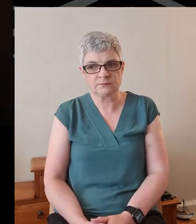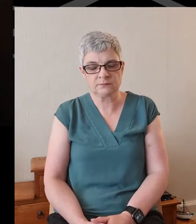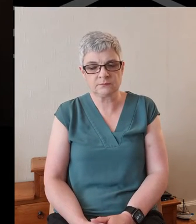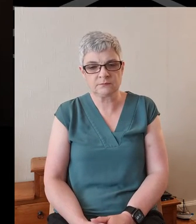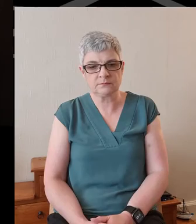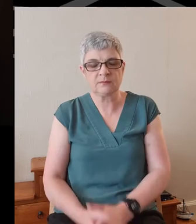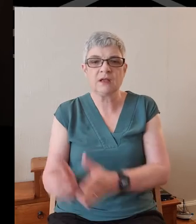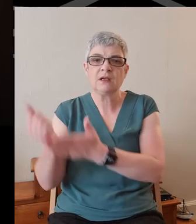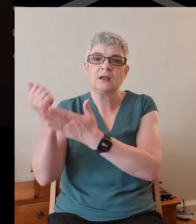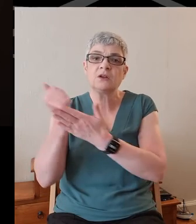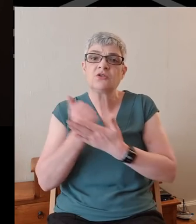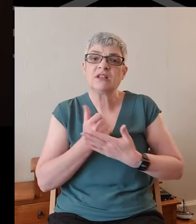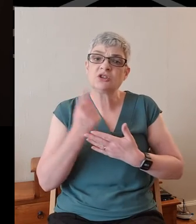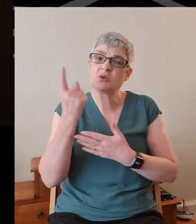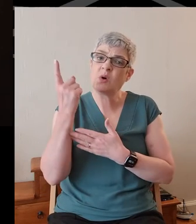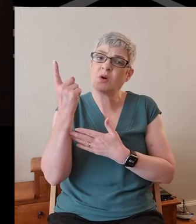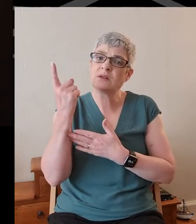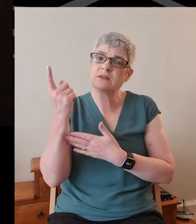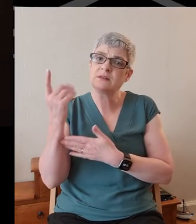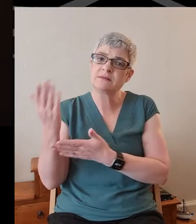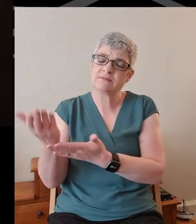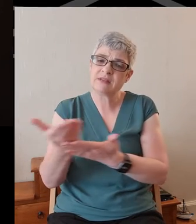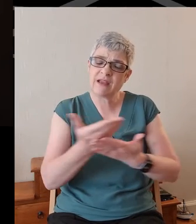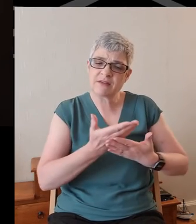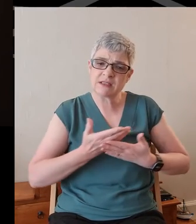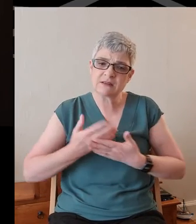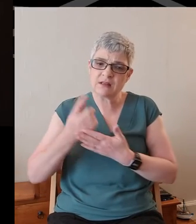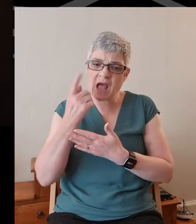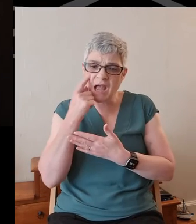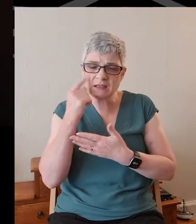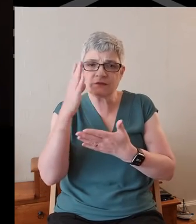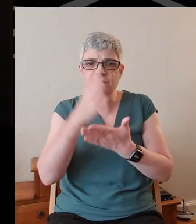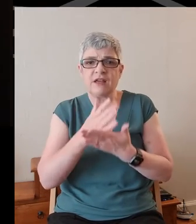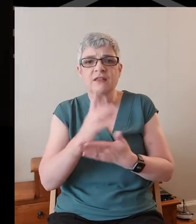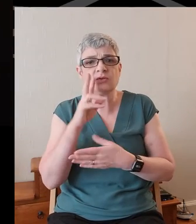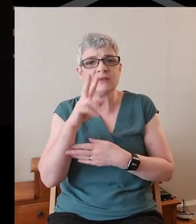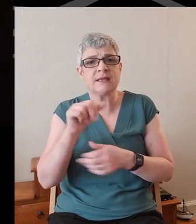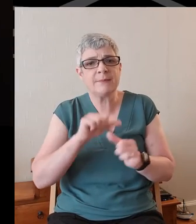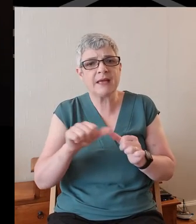Gracious God give us eyes of faith to see you better.